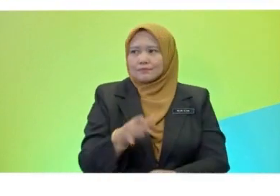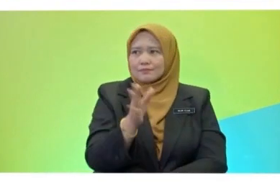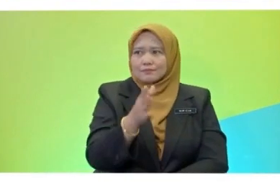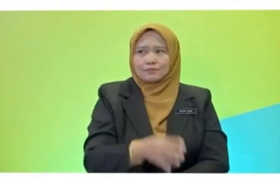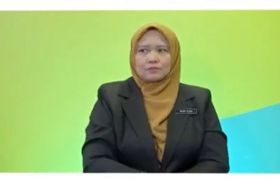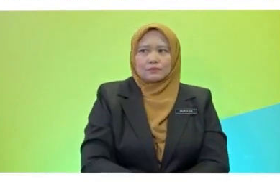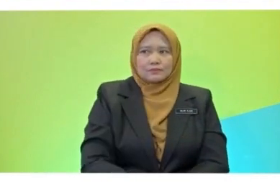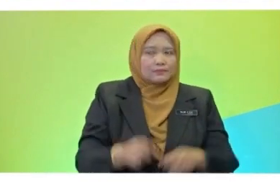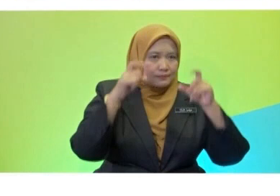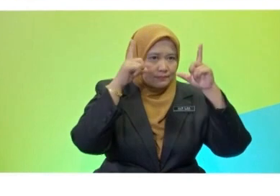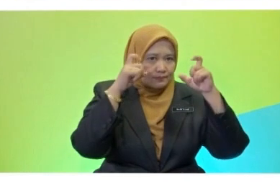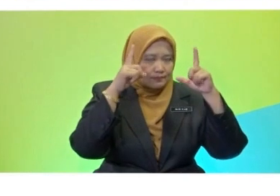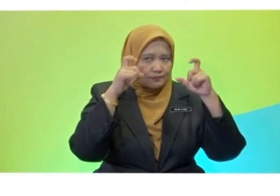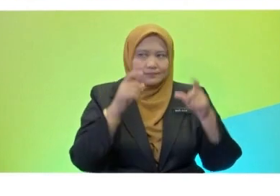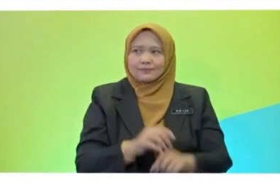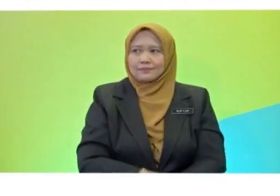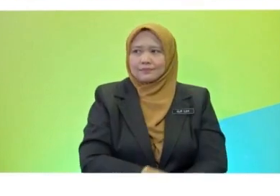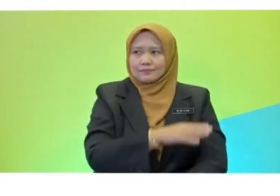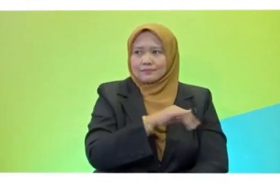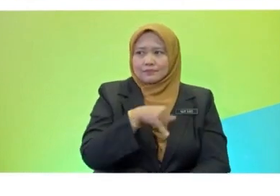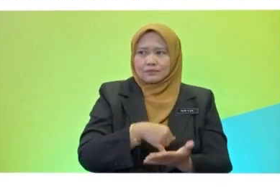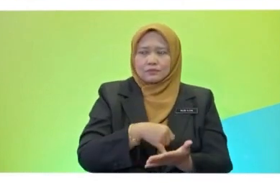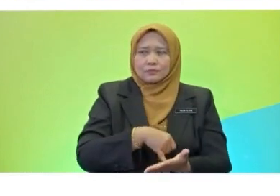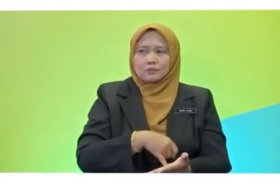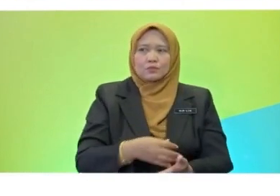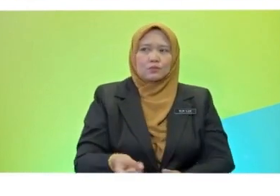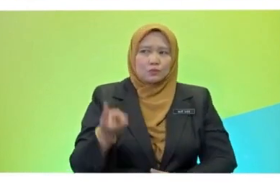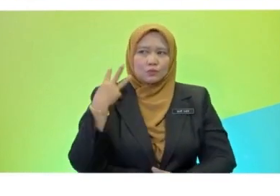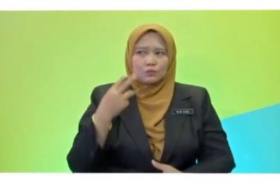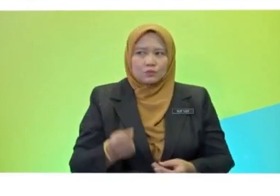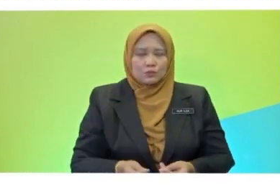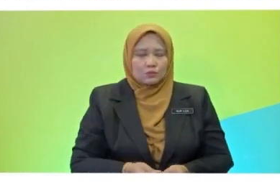Excellent. Joelle, so Amirah, did Amirah go to the zoo?